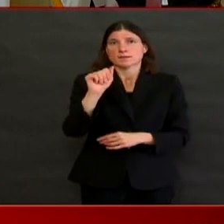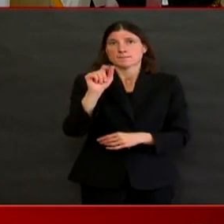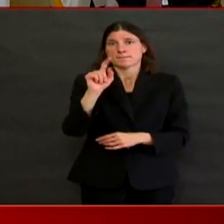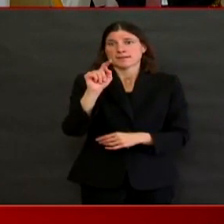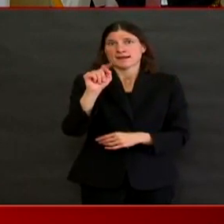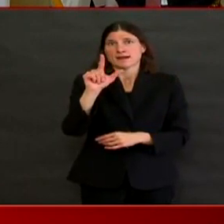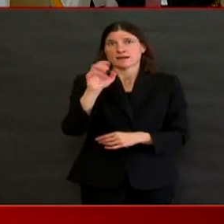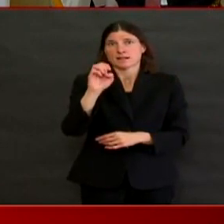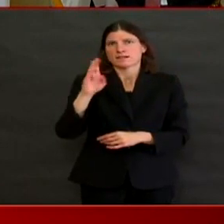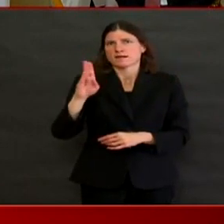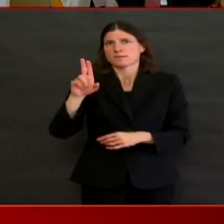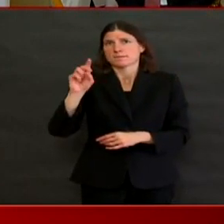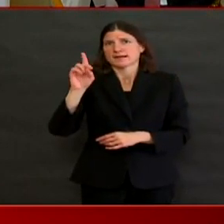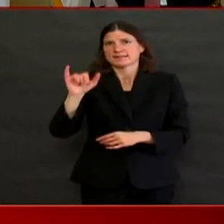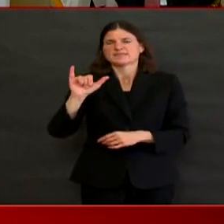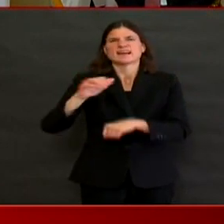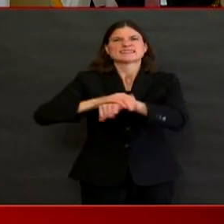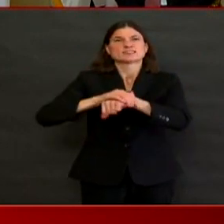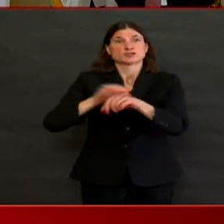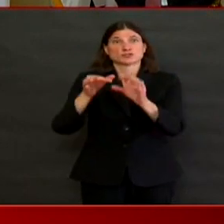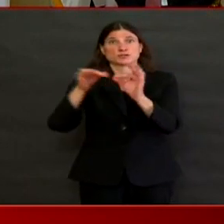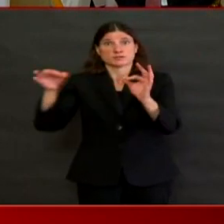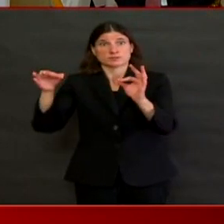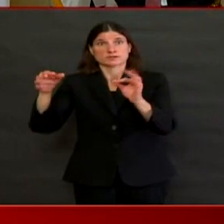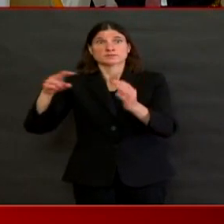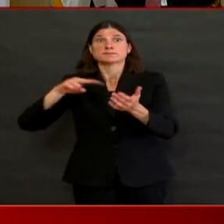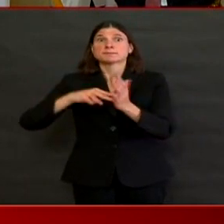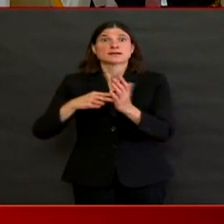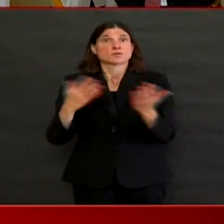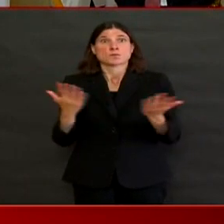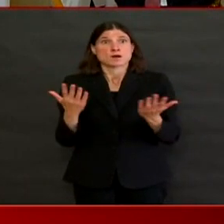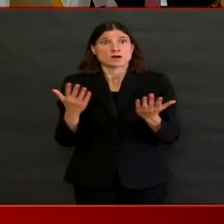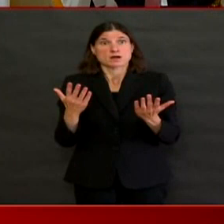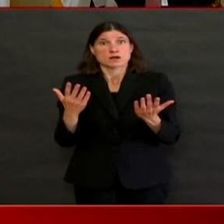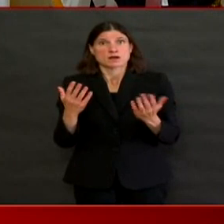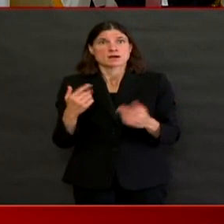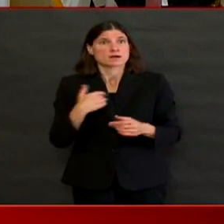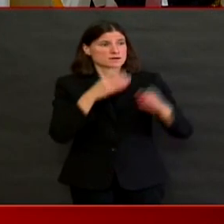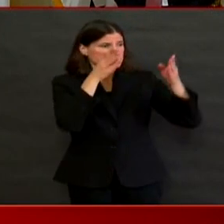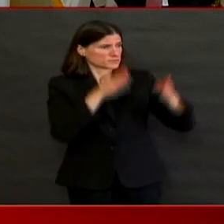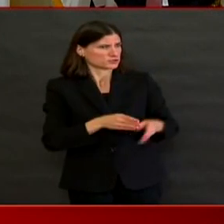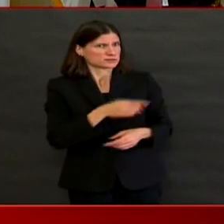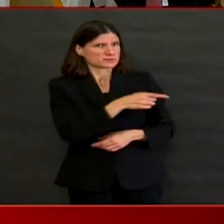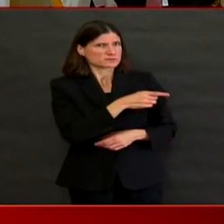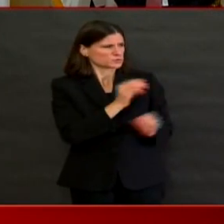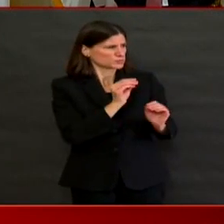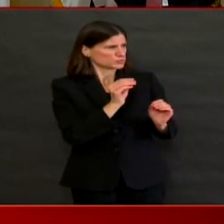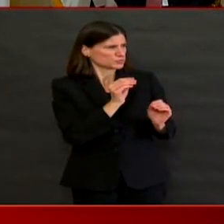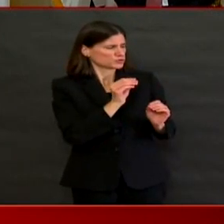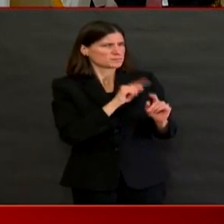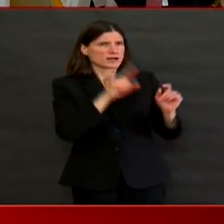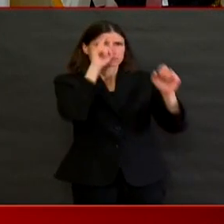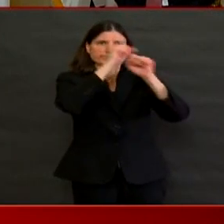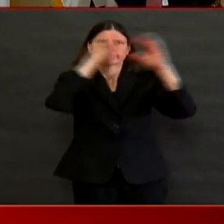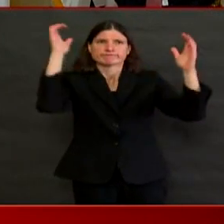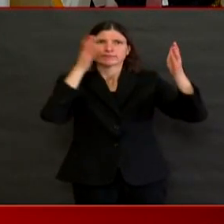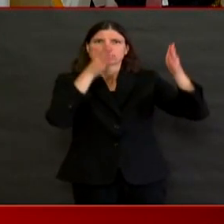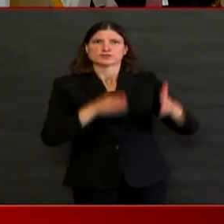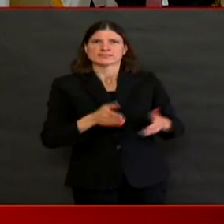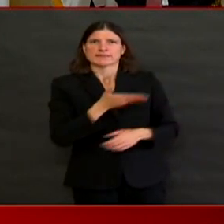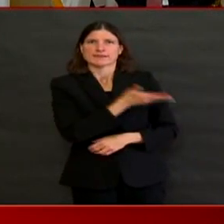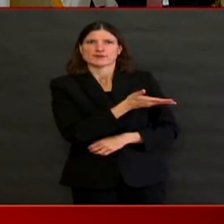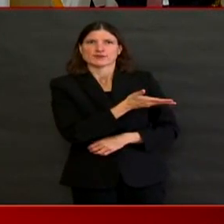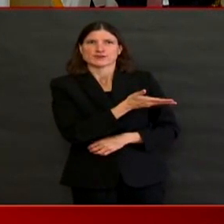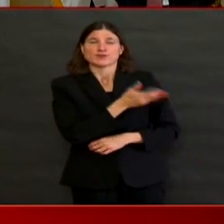them. Of course, you can't see them and that makes it difficult. But I said so many times, don't let yourself get isolated.